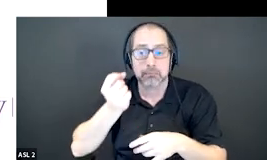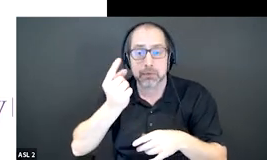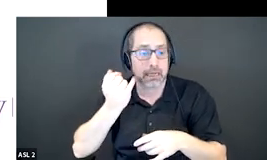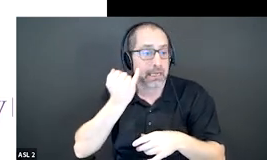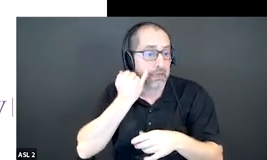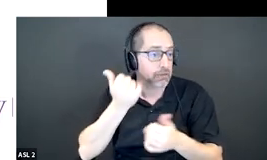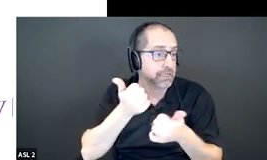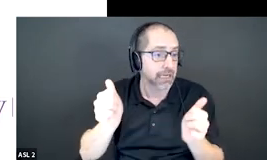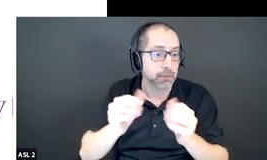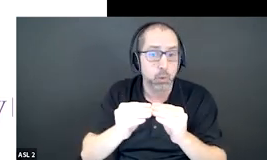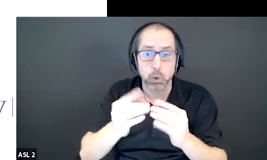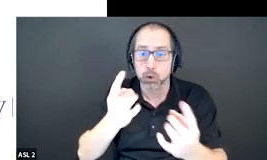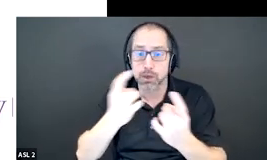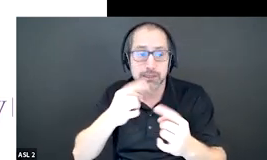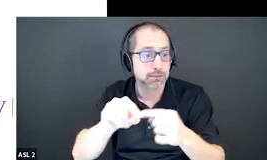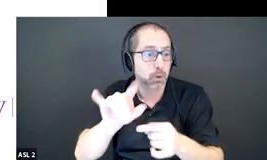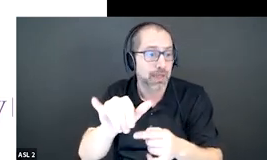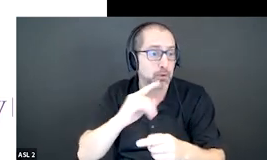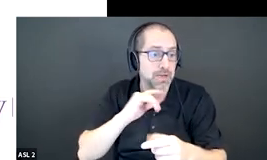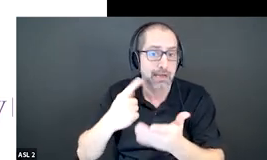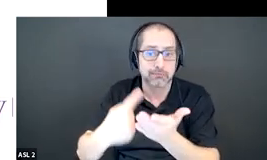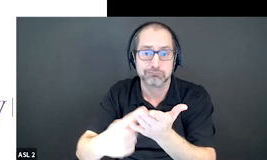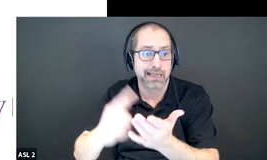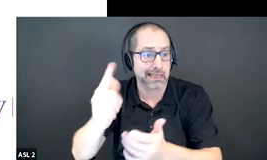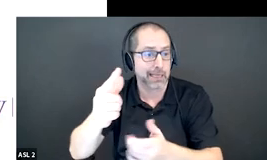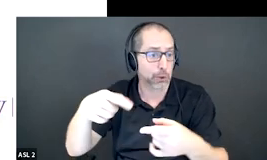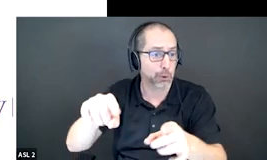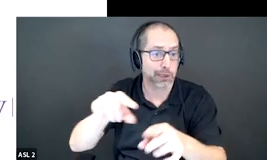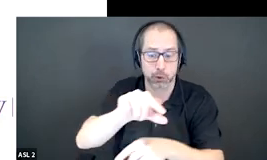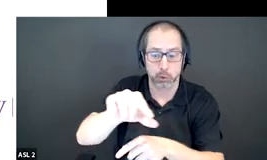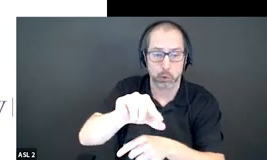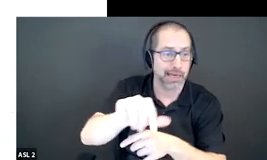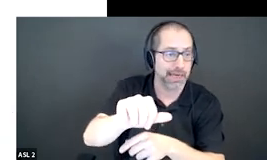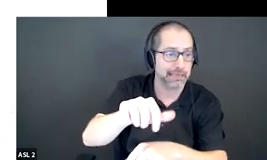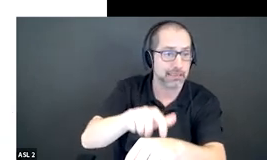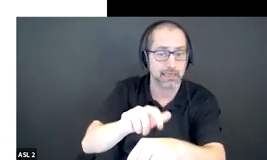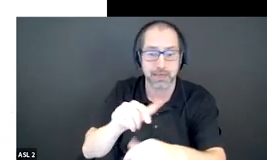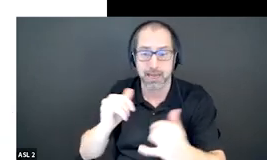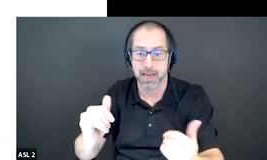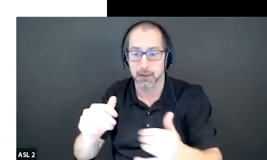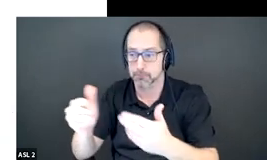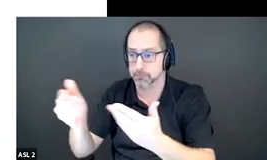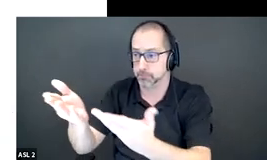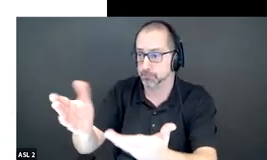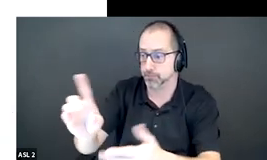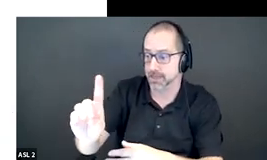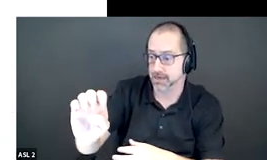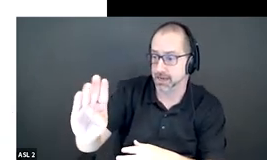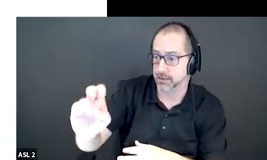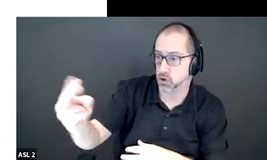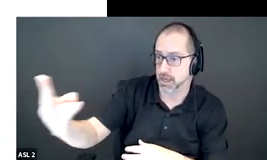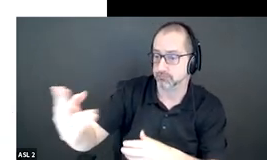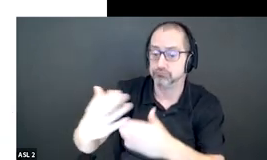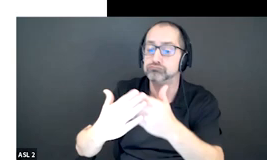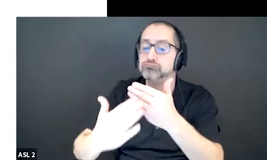any additional questions about that maybe we can talk about that a bit in the q a um so i'm going to pass this back to deborah on where do we go from here